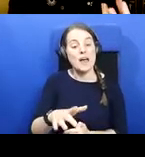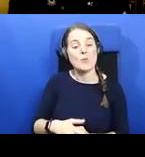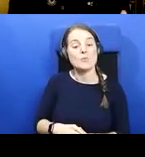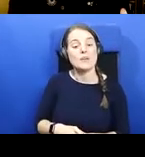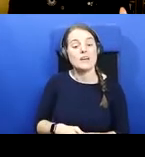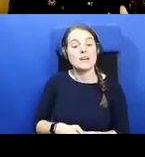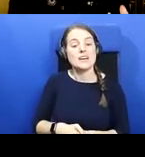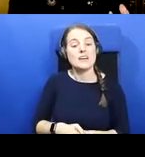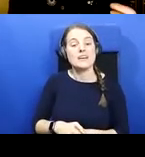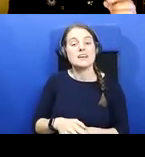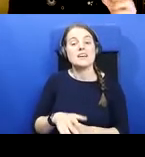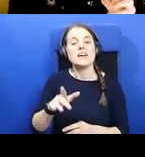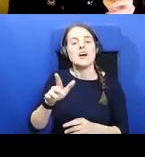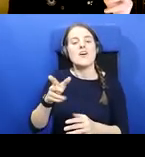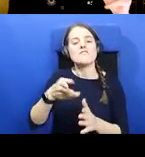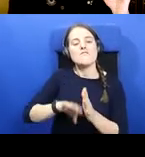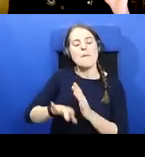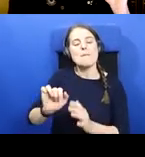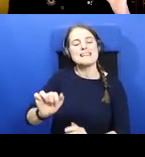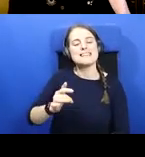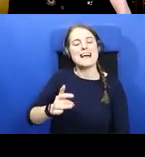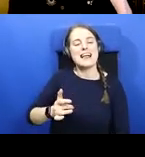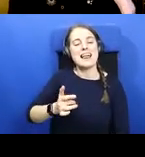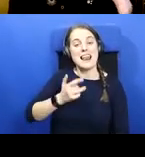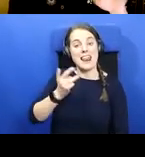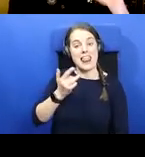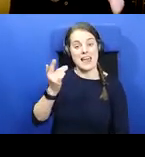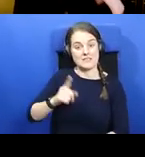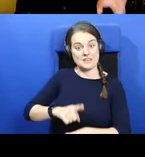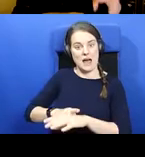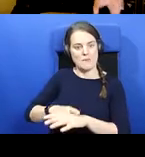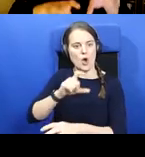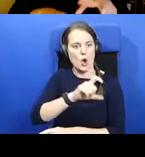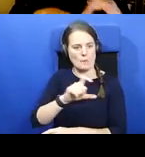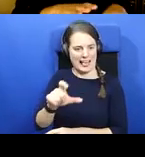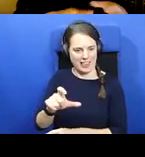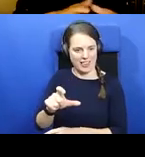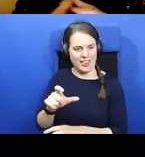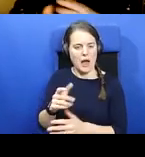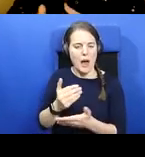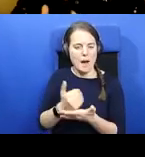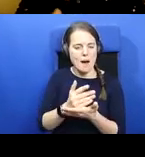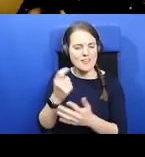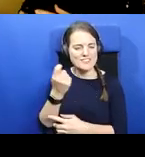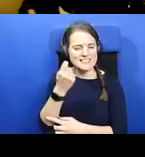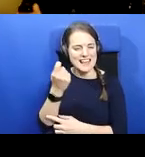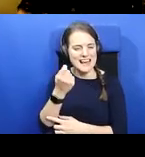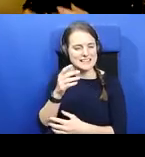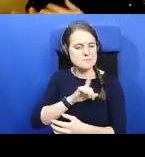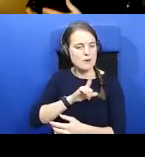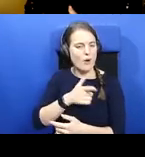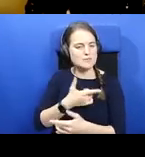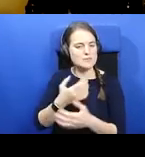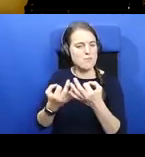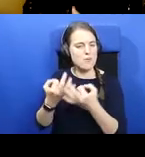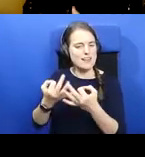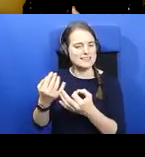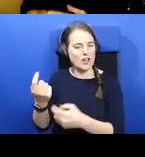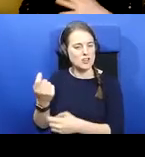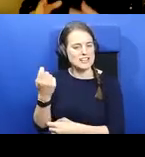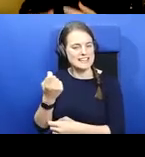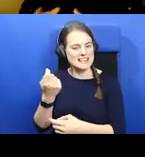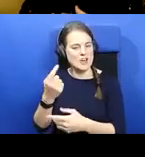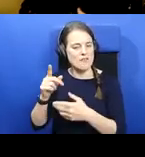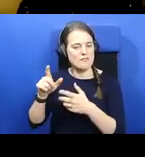during his lifetime, that part of the success is actually down to the political success of the various times.